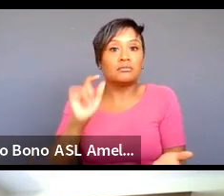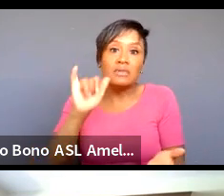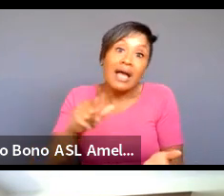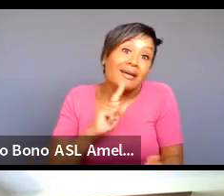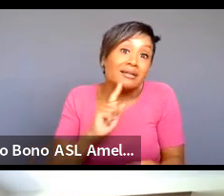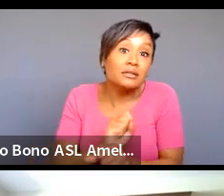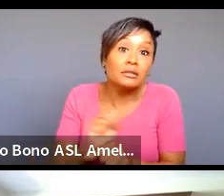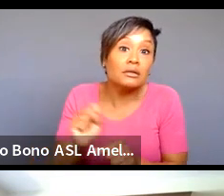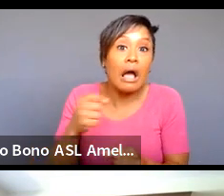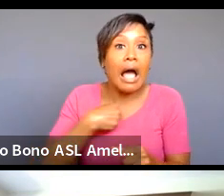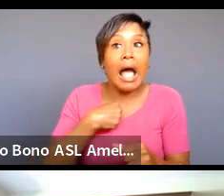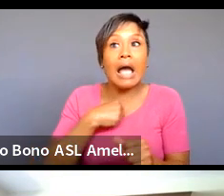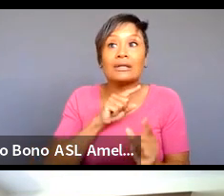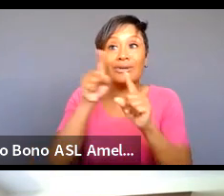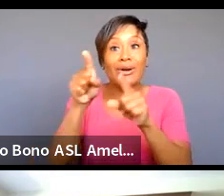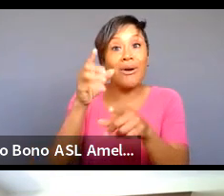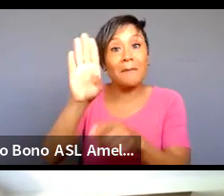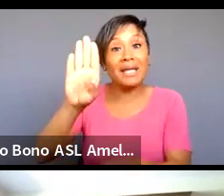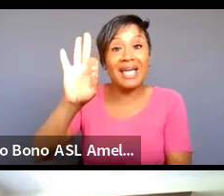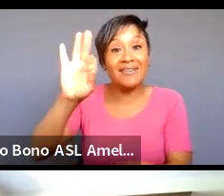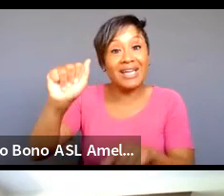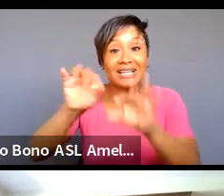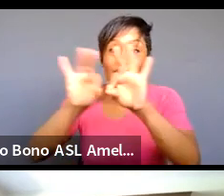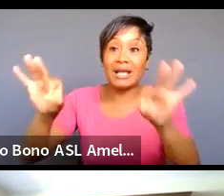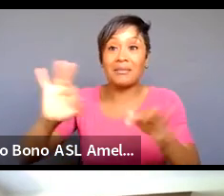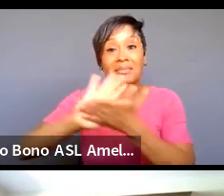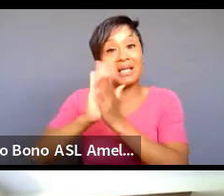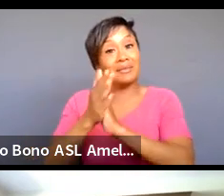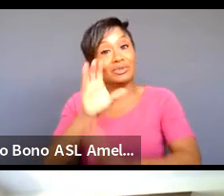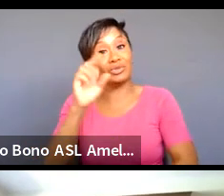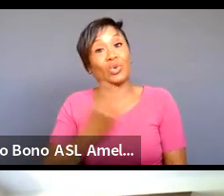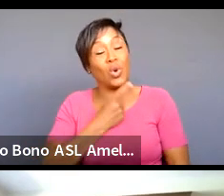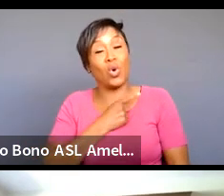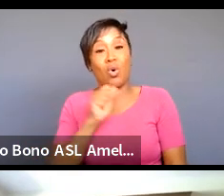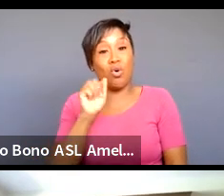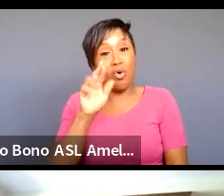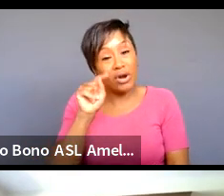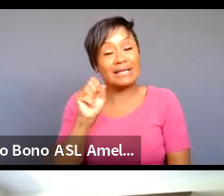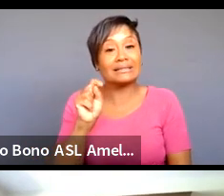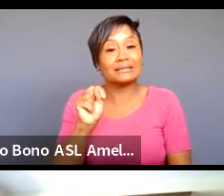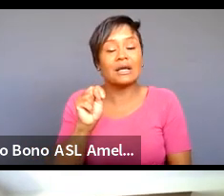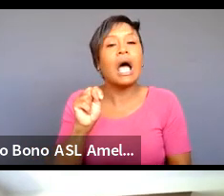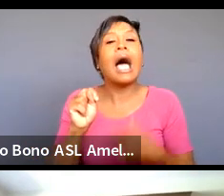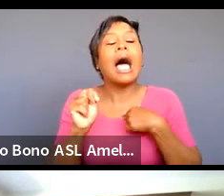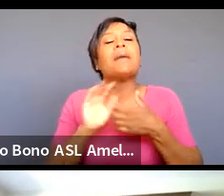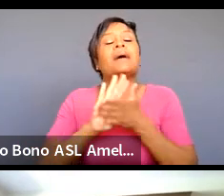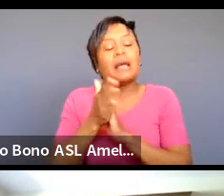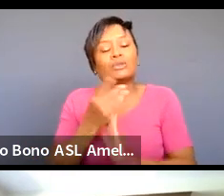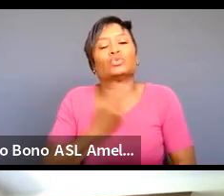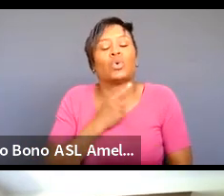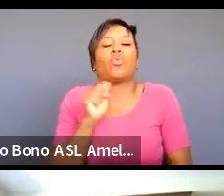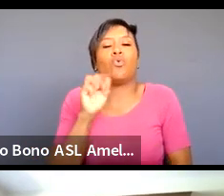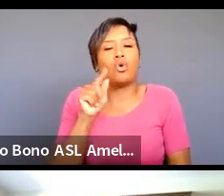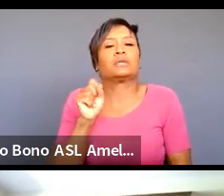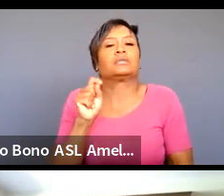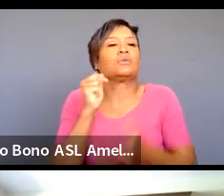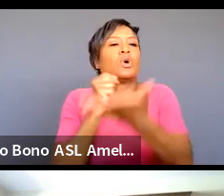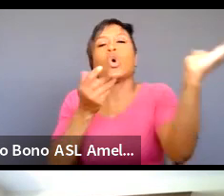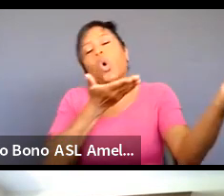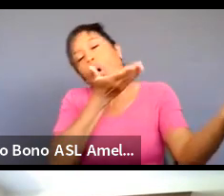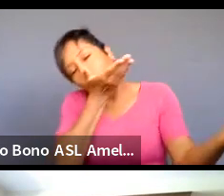i didn't go to get a bfa to be a solo artist i was a solo artist because there was no work for me